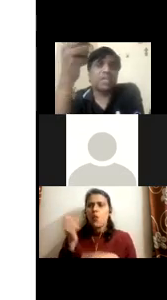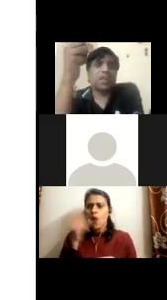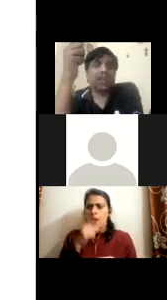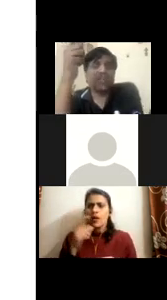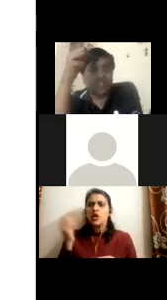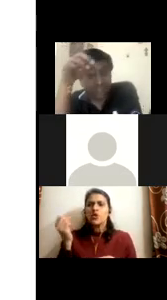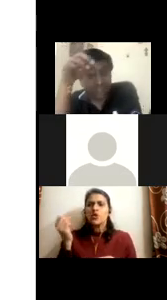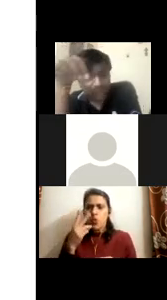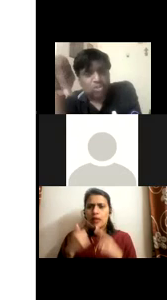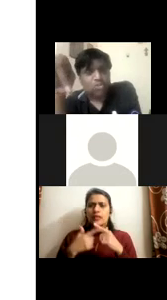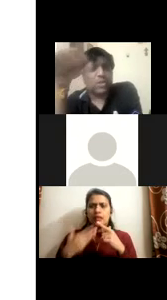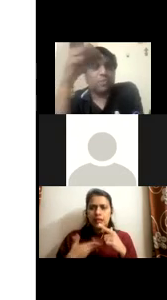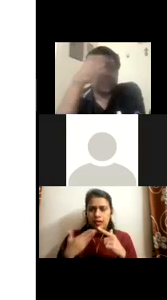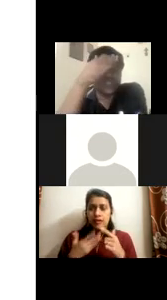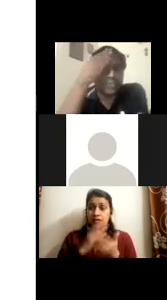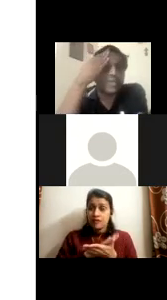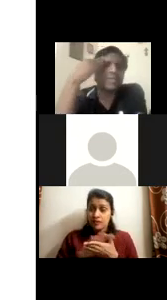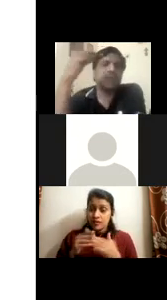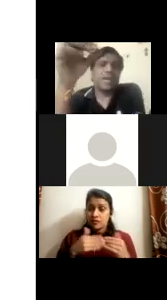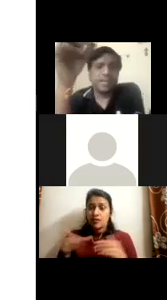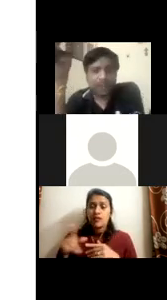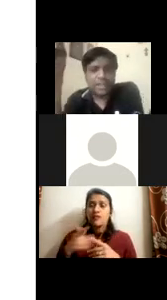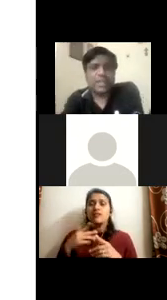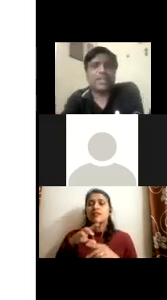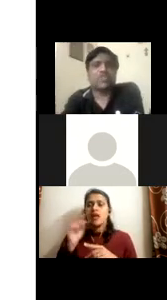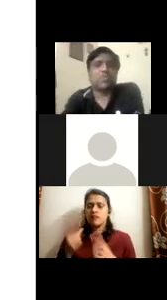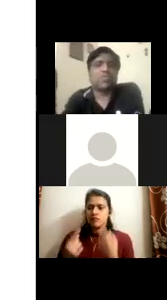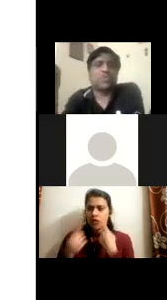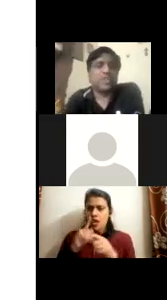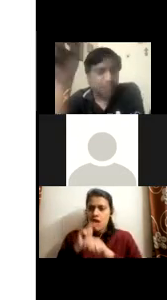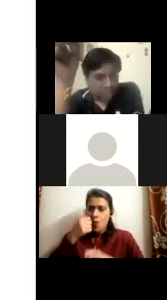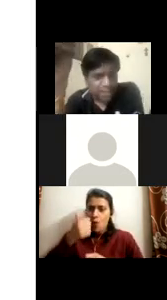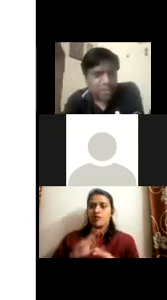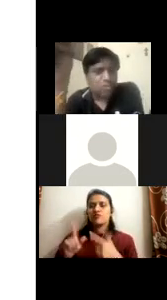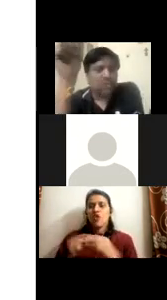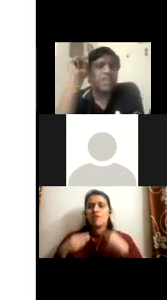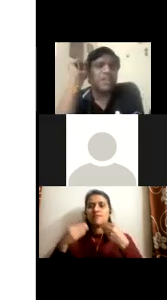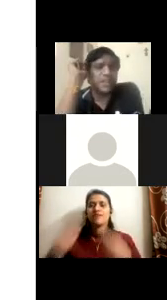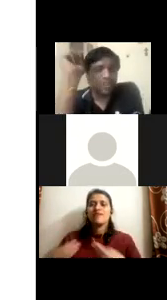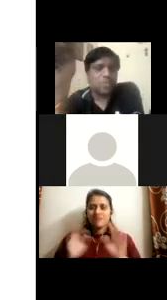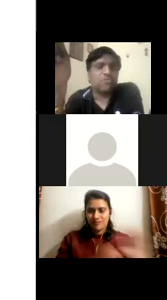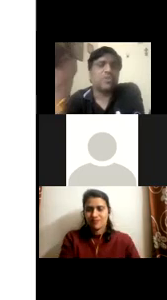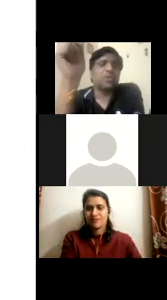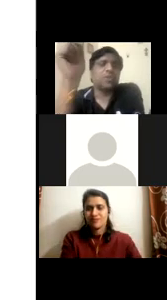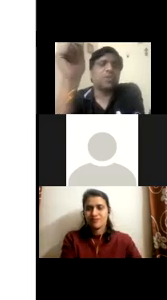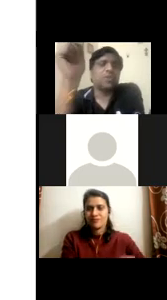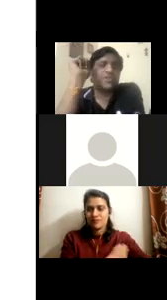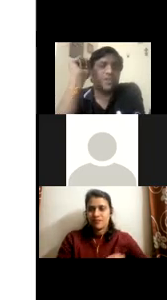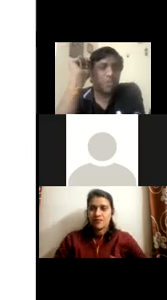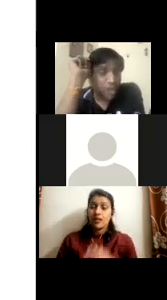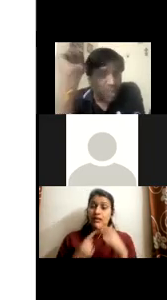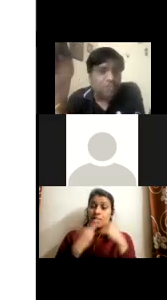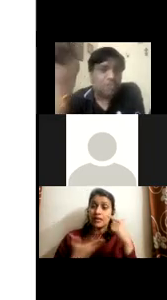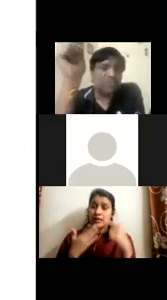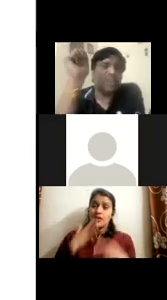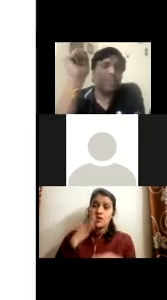training, and then they go through a assessment, and then they get a job offer. The trainee knows that they'll get a job offer. There